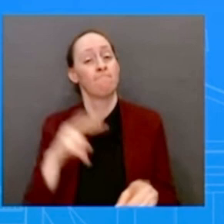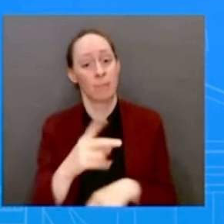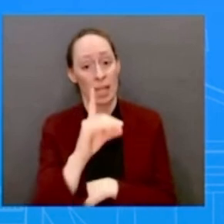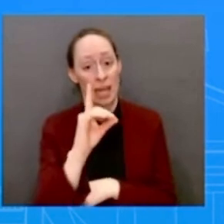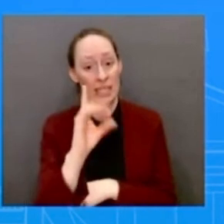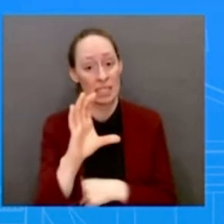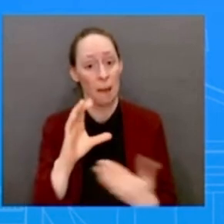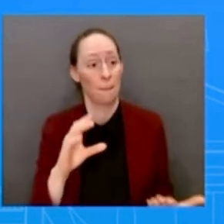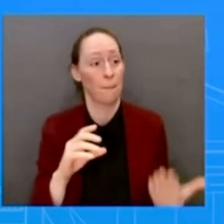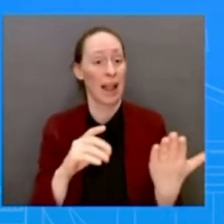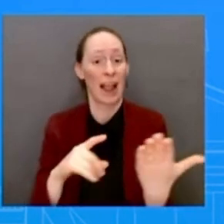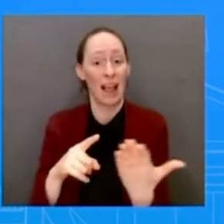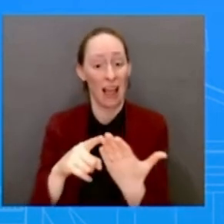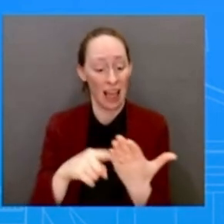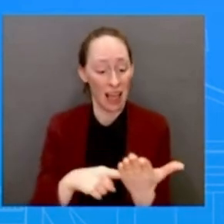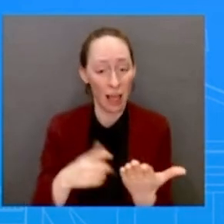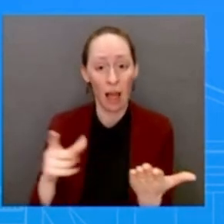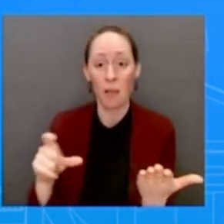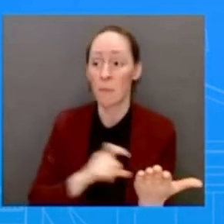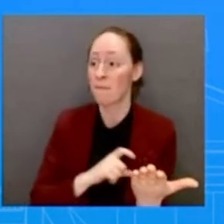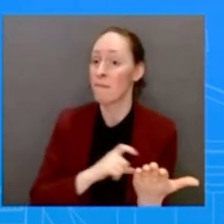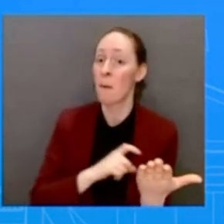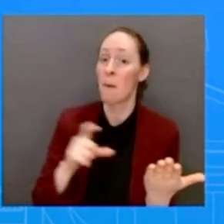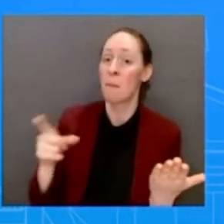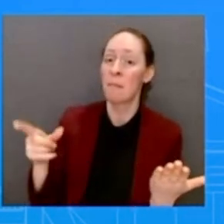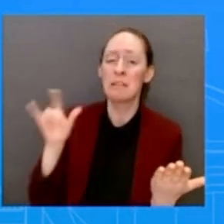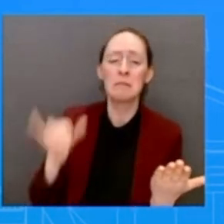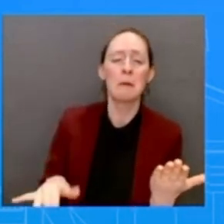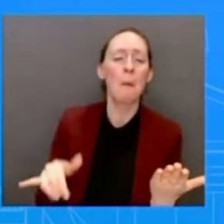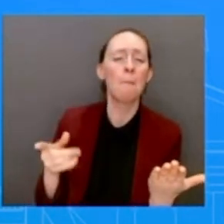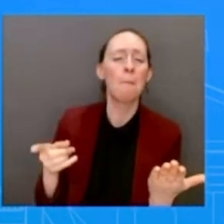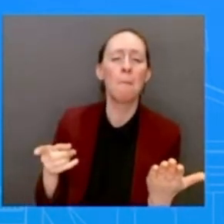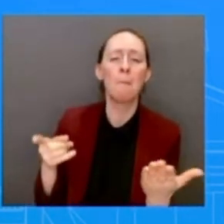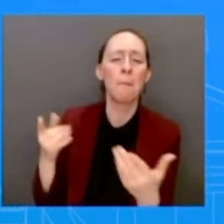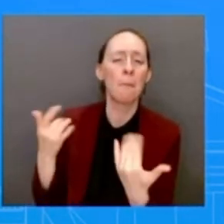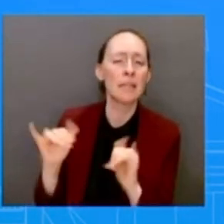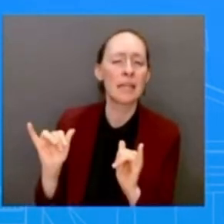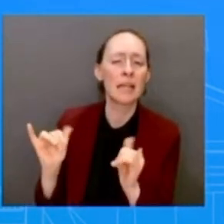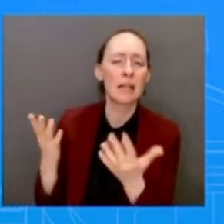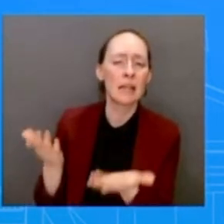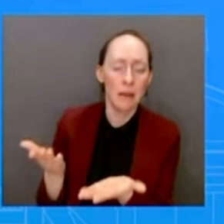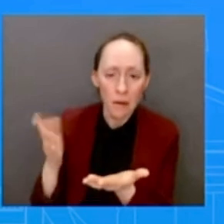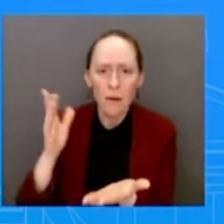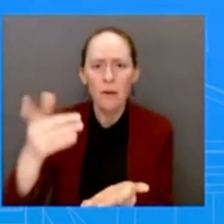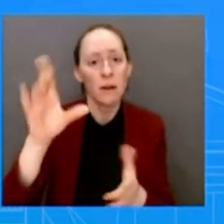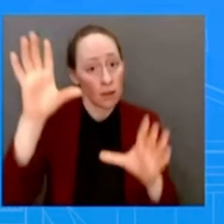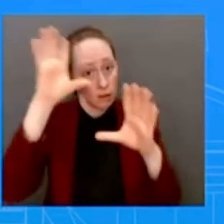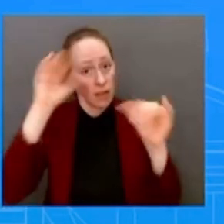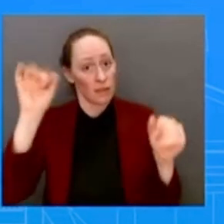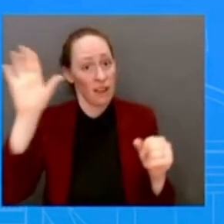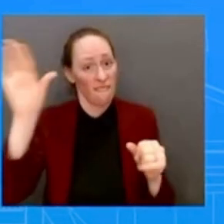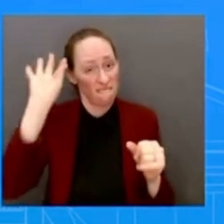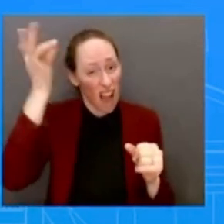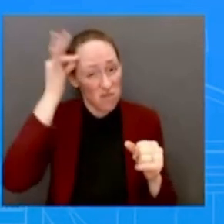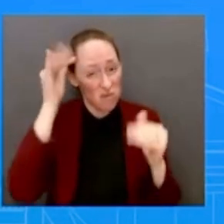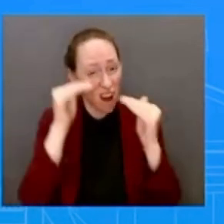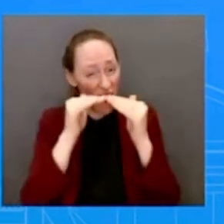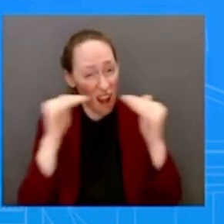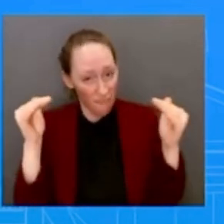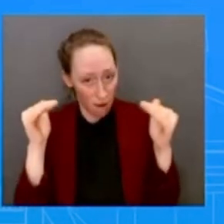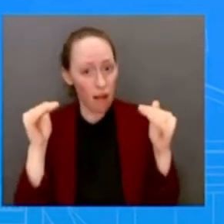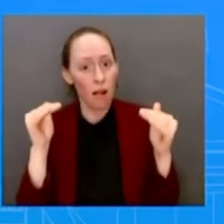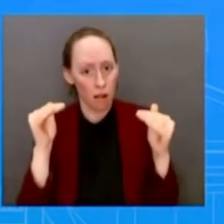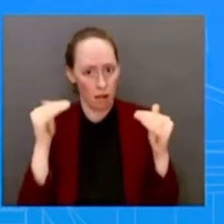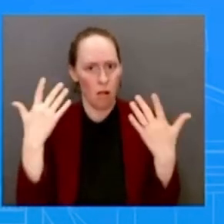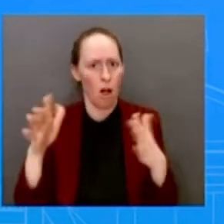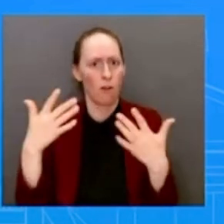something that it does, reform like the ones the President has put forward at the federal level, you know about the executive order, when it couldn't be done on